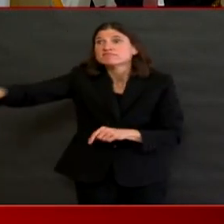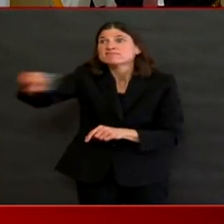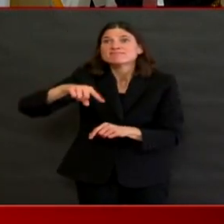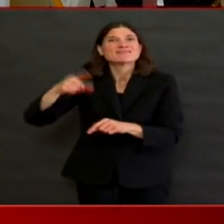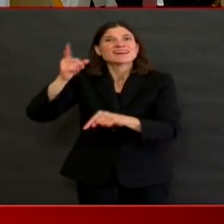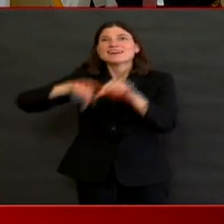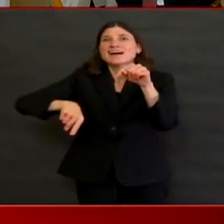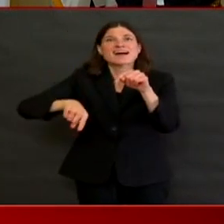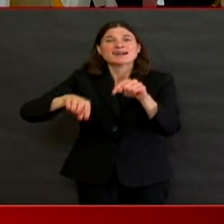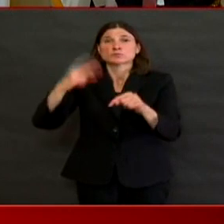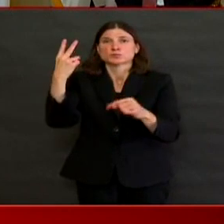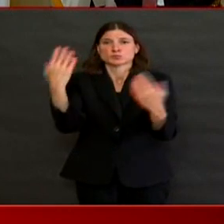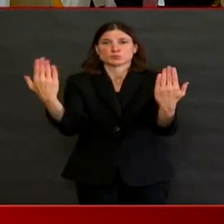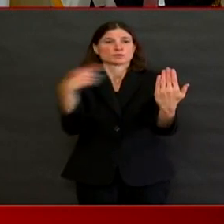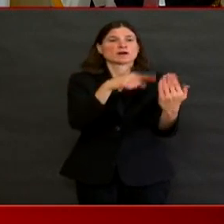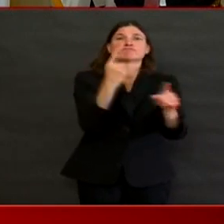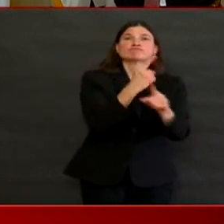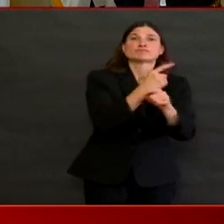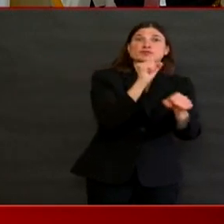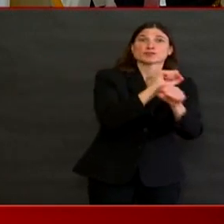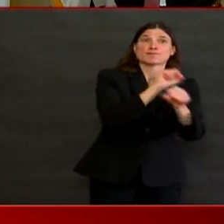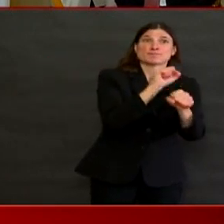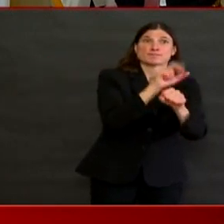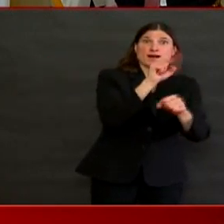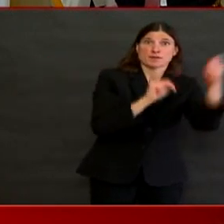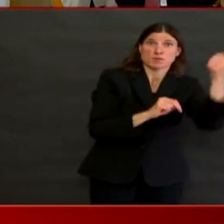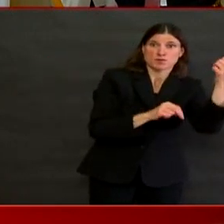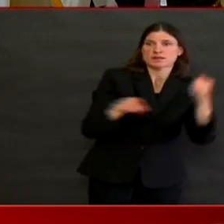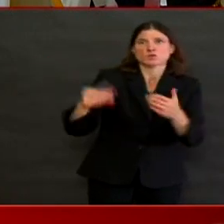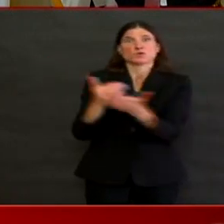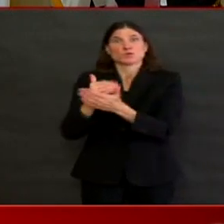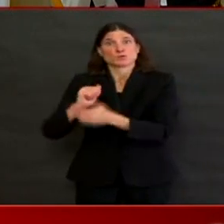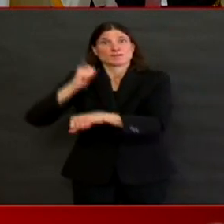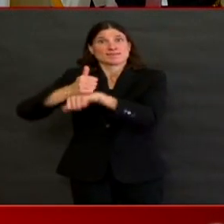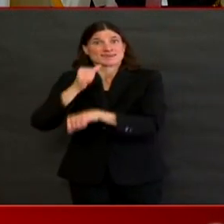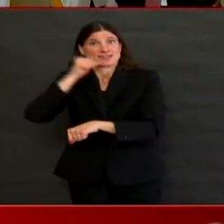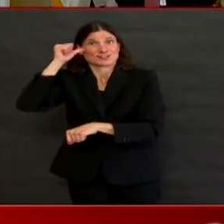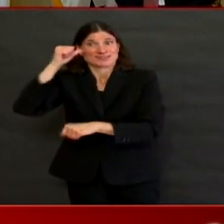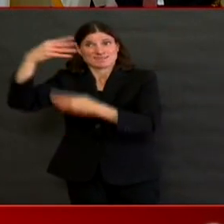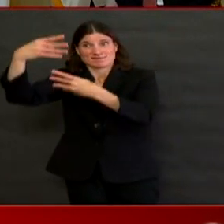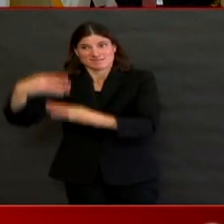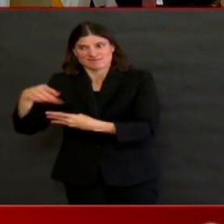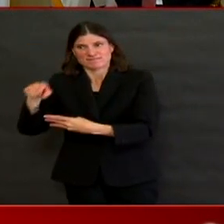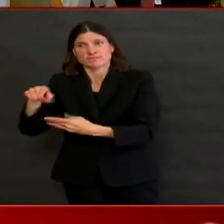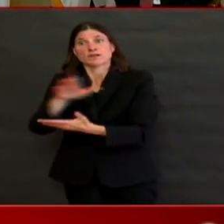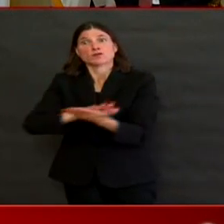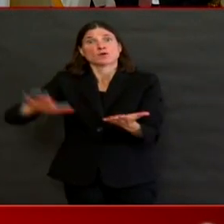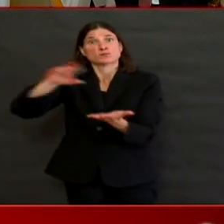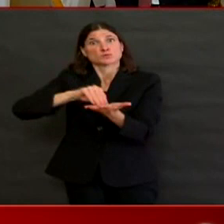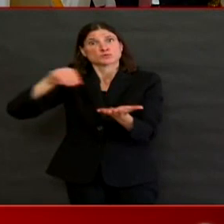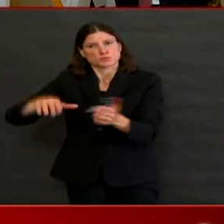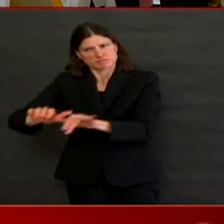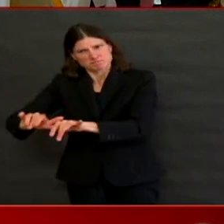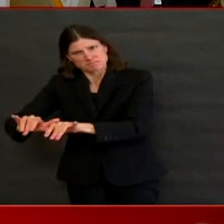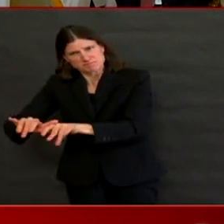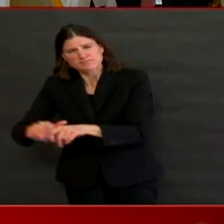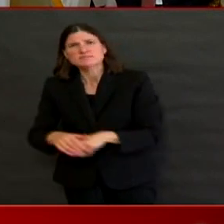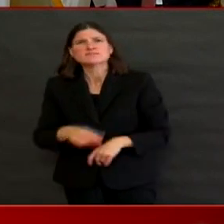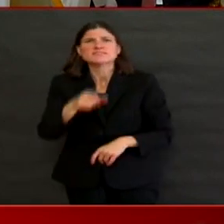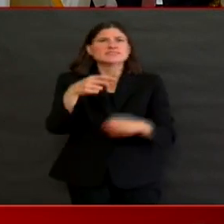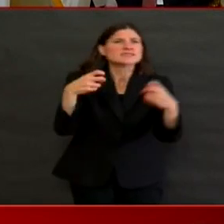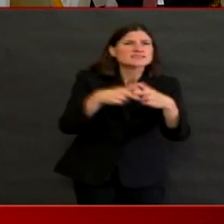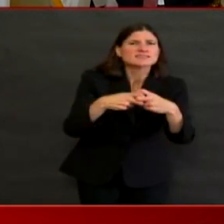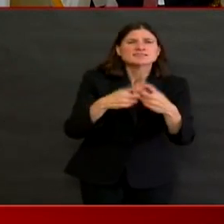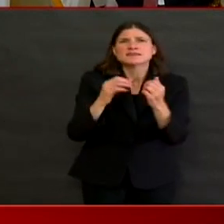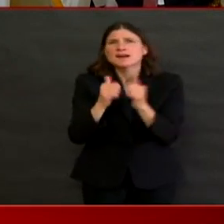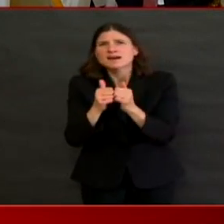that we are mentioning or the food bank or 211. We are raising a lot of philanthropy to help folks get